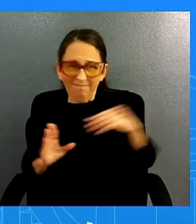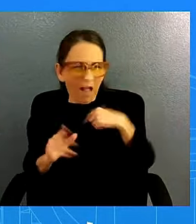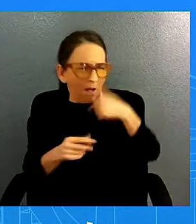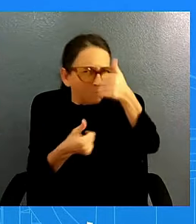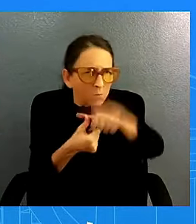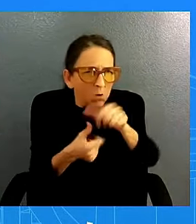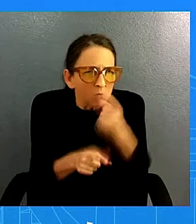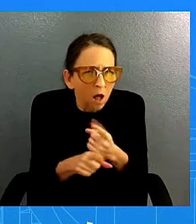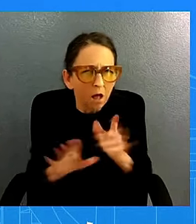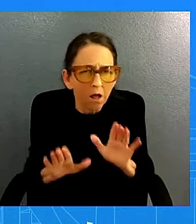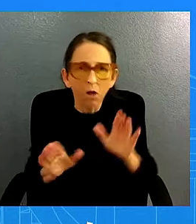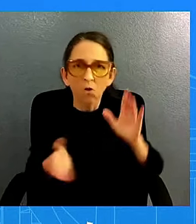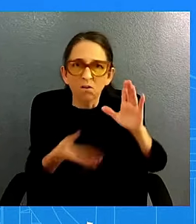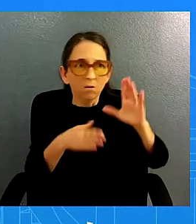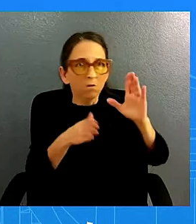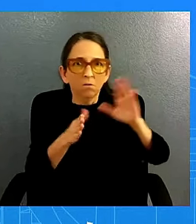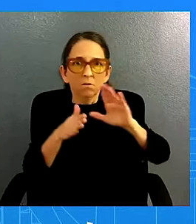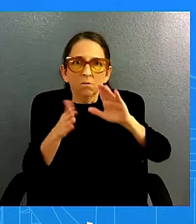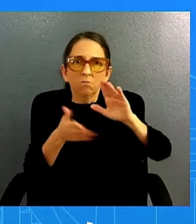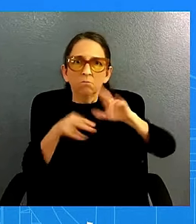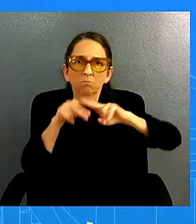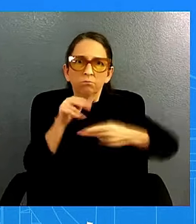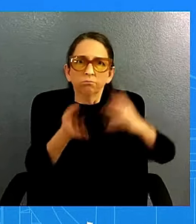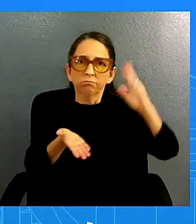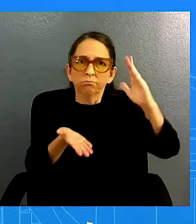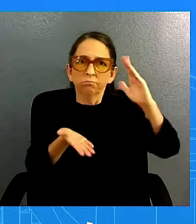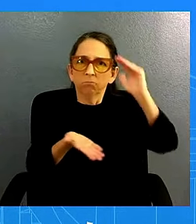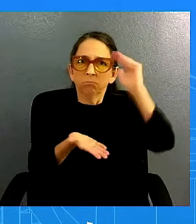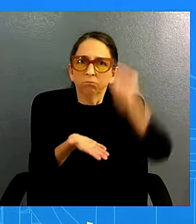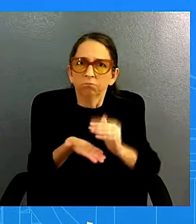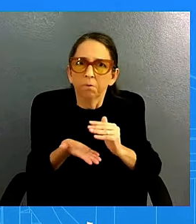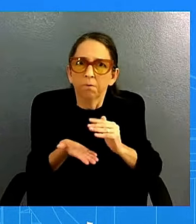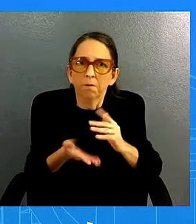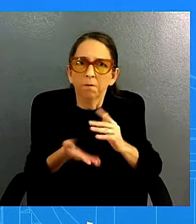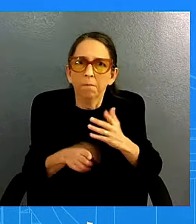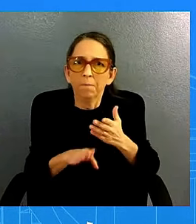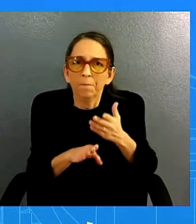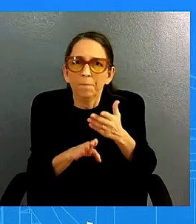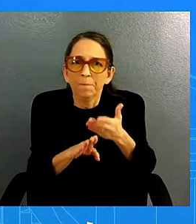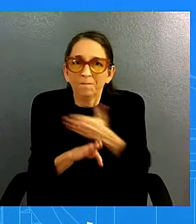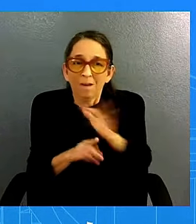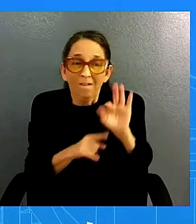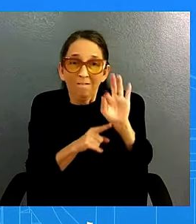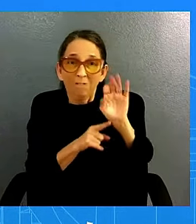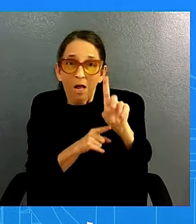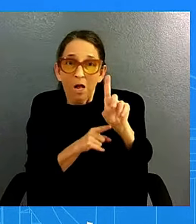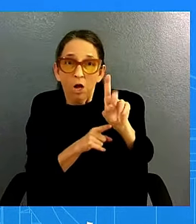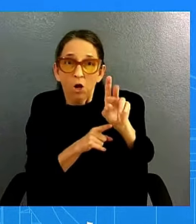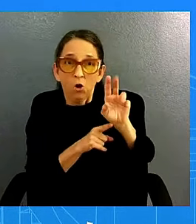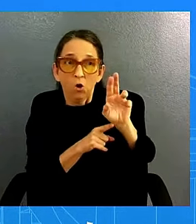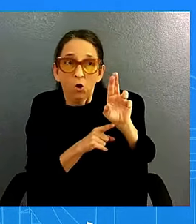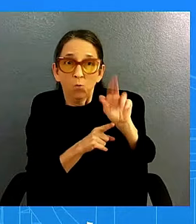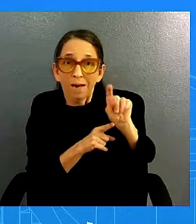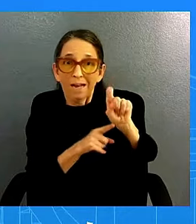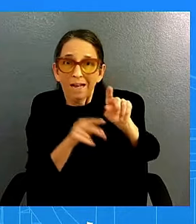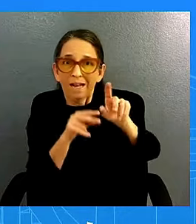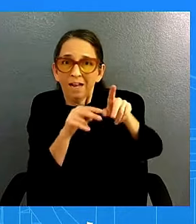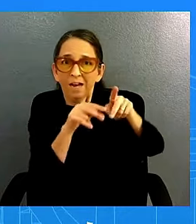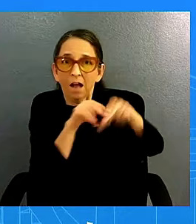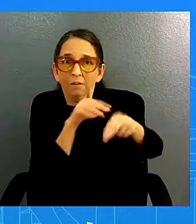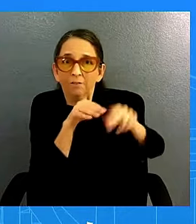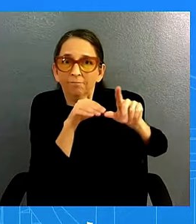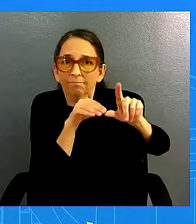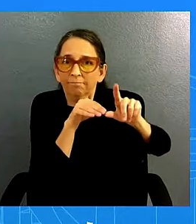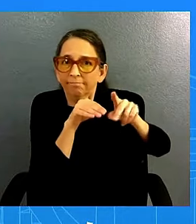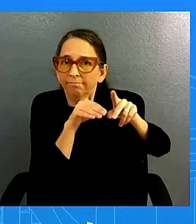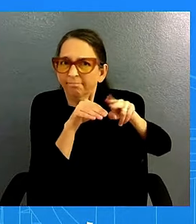before uh any fed rate cuts took place um in large part uh due to um the expectation market expectations